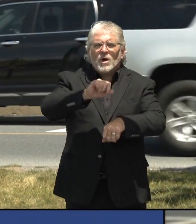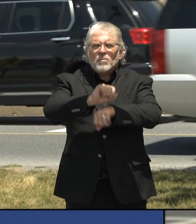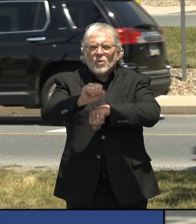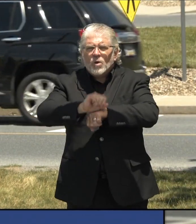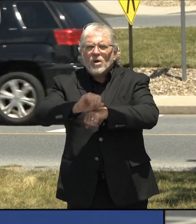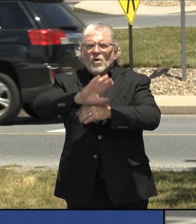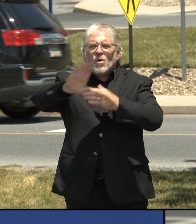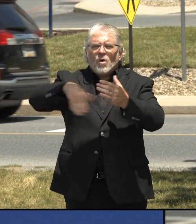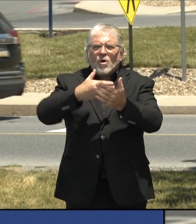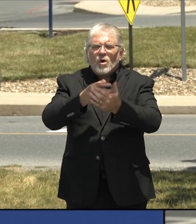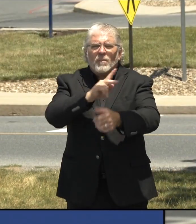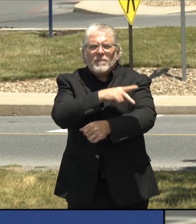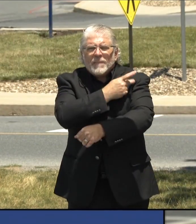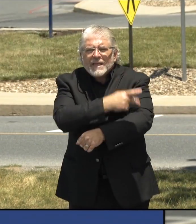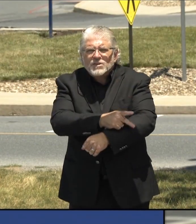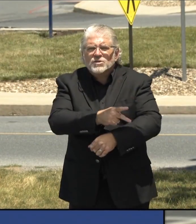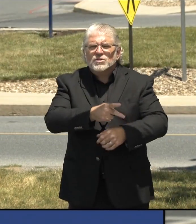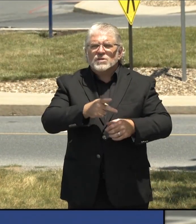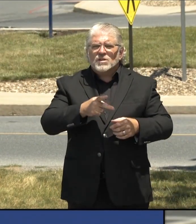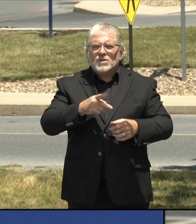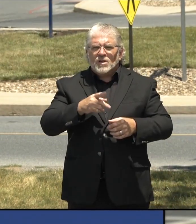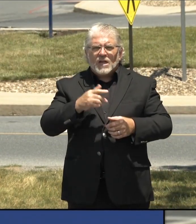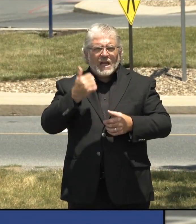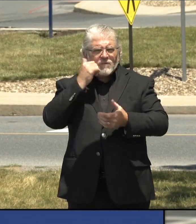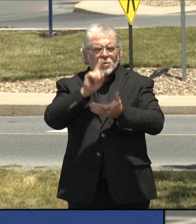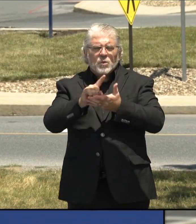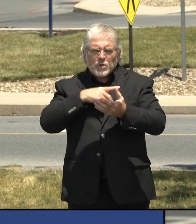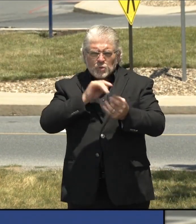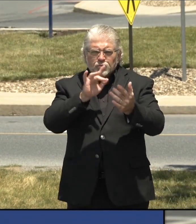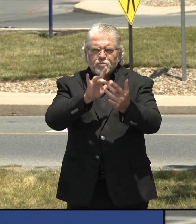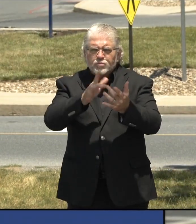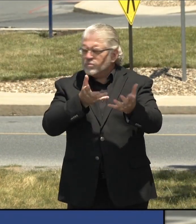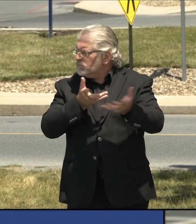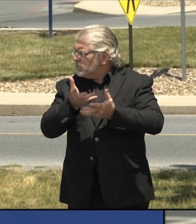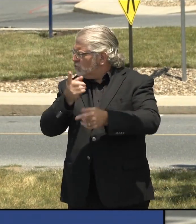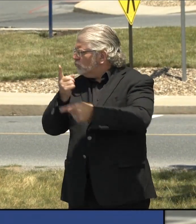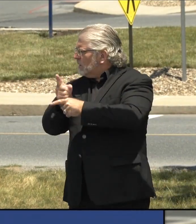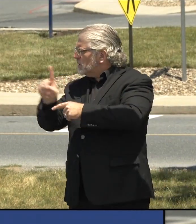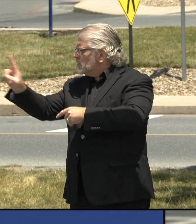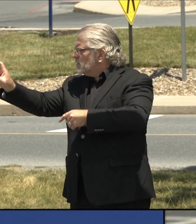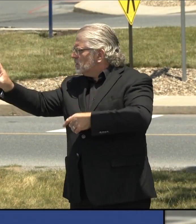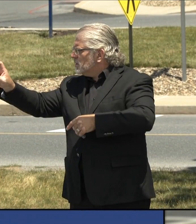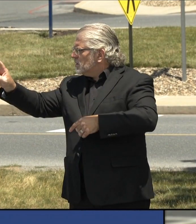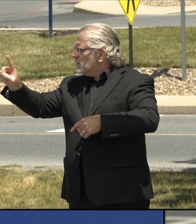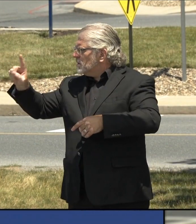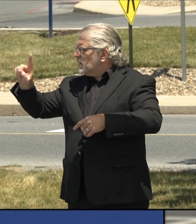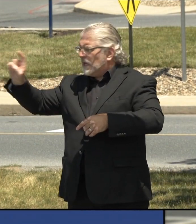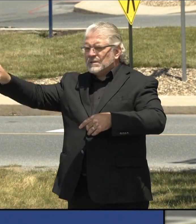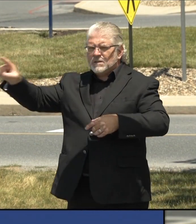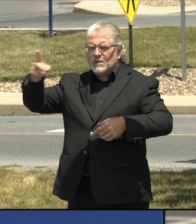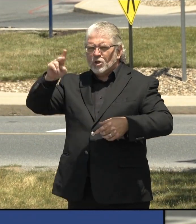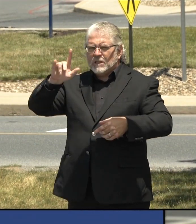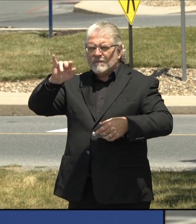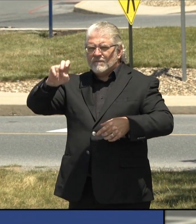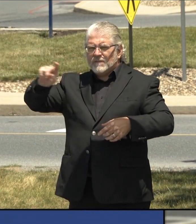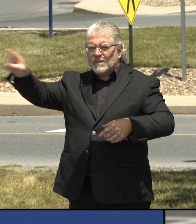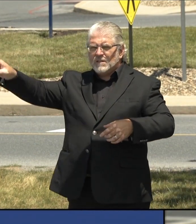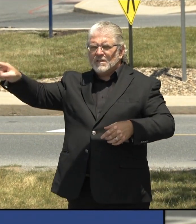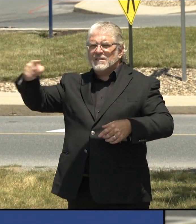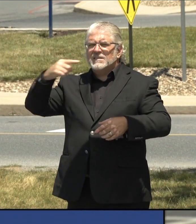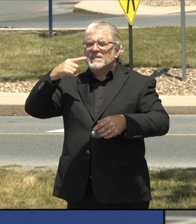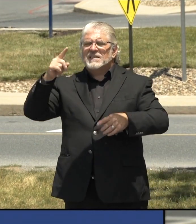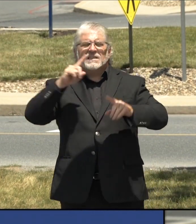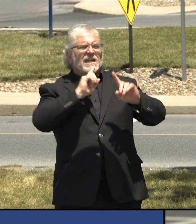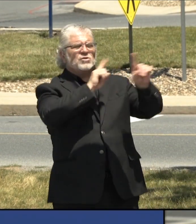patient at least once a week. Right? Once in a month. At least once and then retesting on an